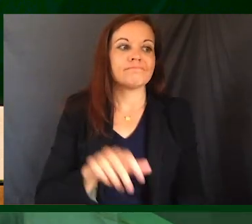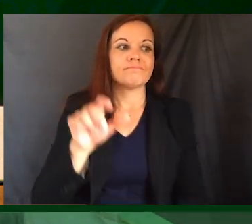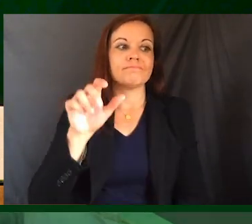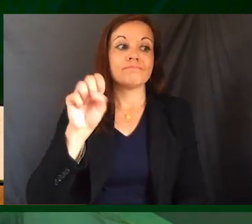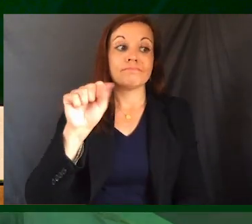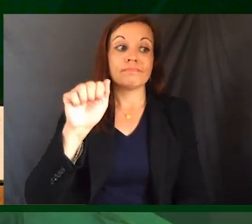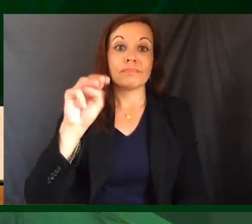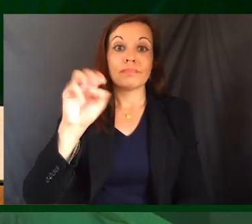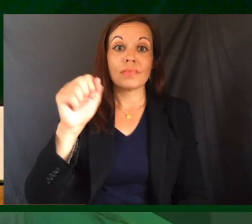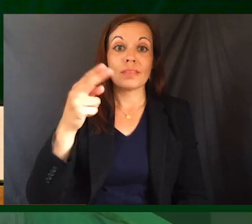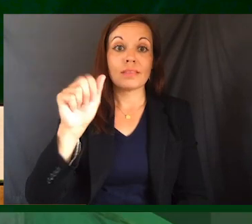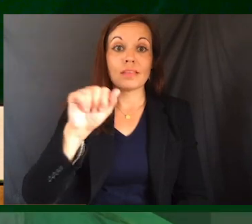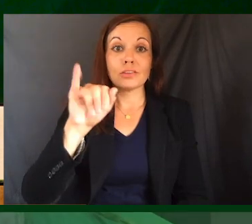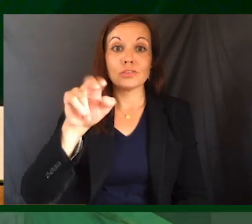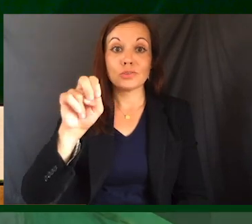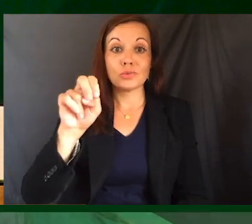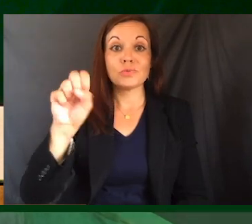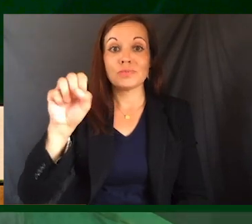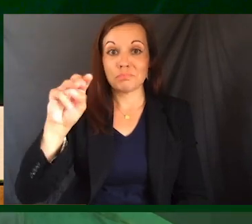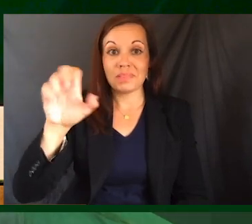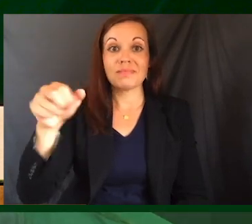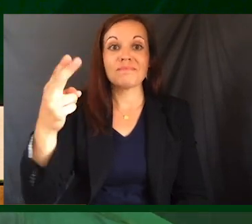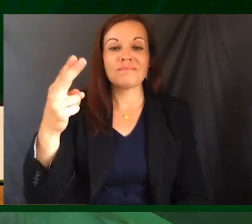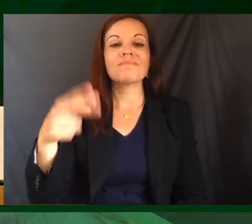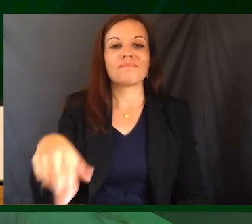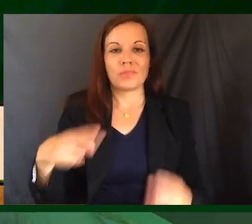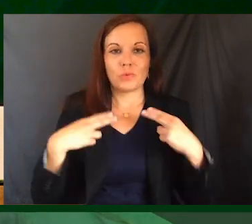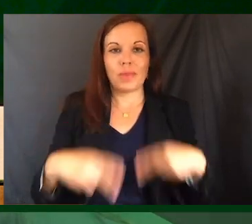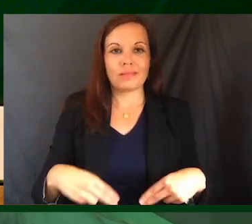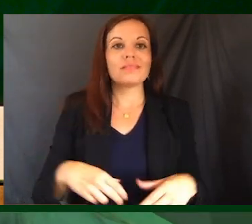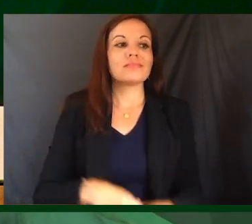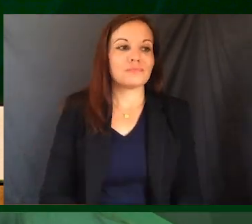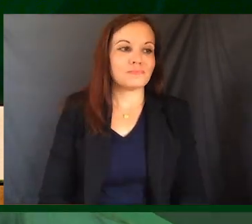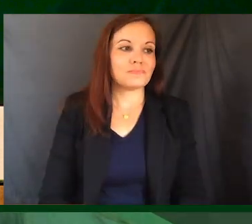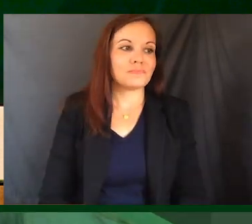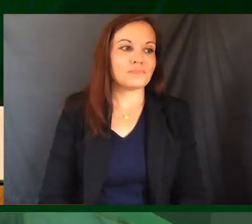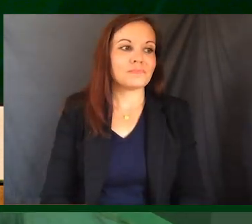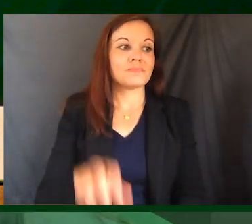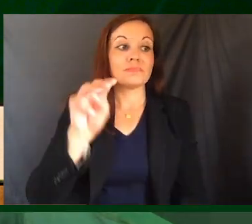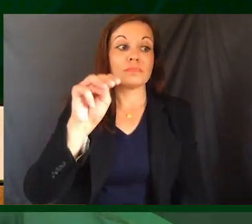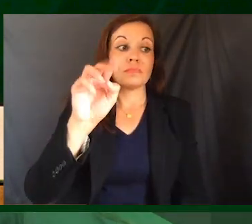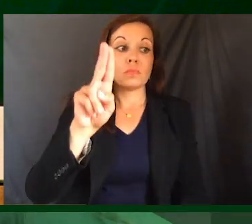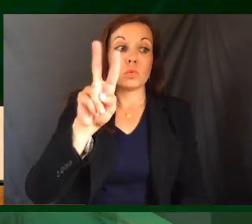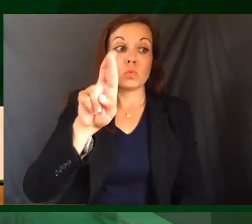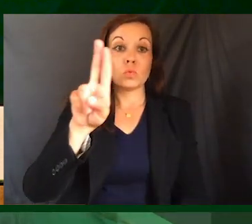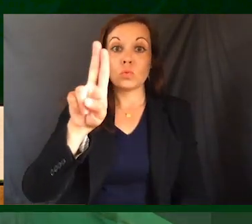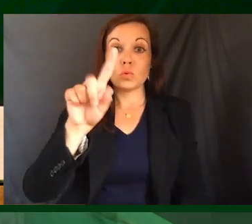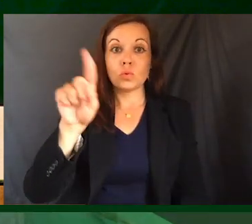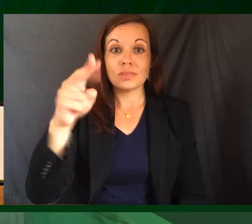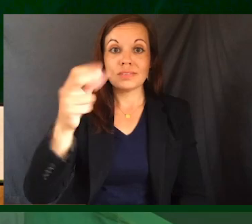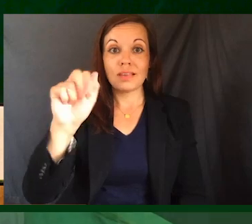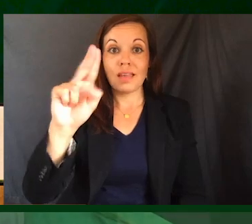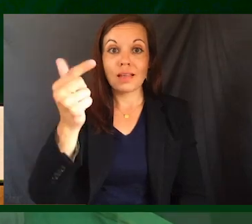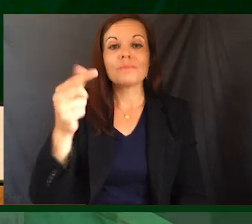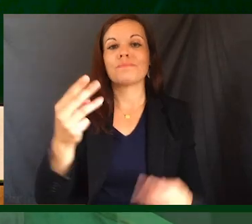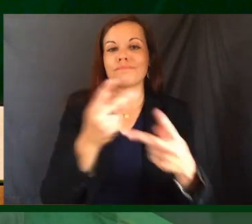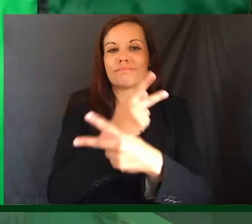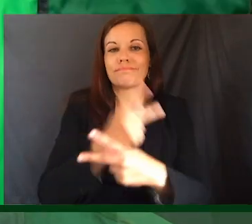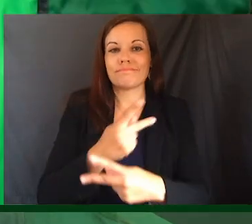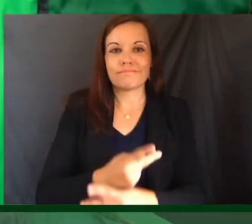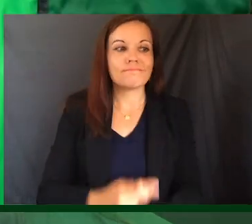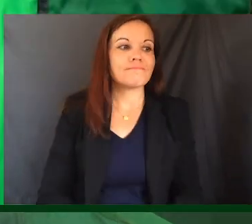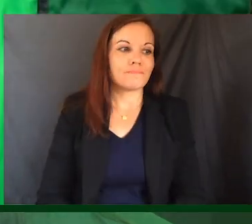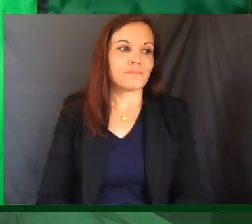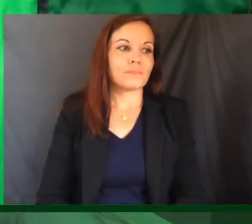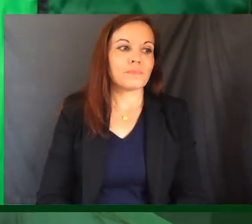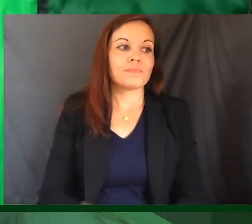.U.uity June Smith. 3.H. Humanaities. 4 1.H. triangle.3..U.